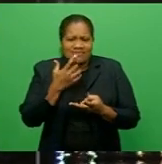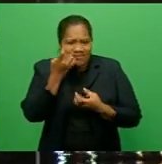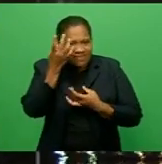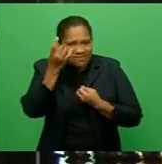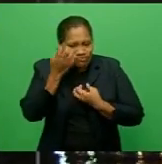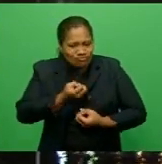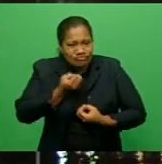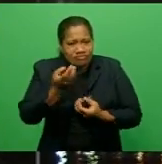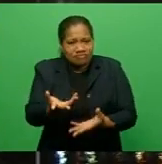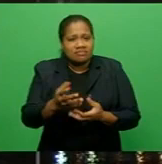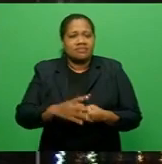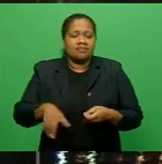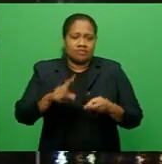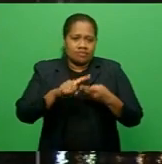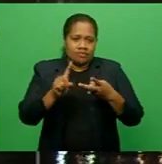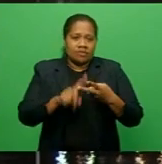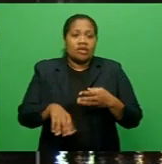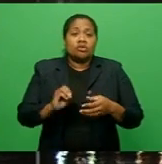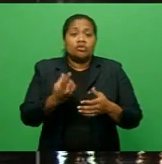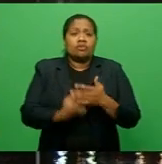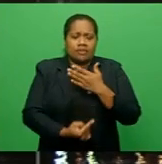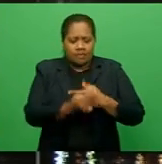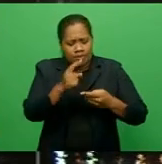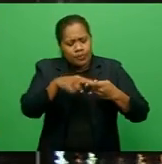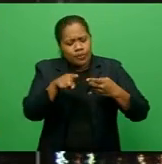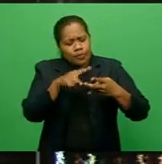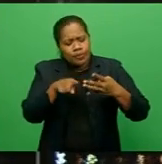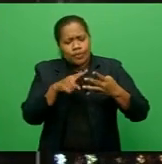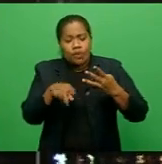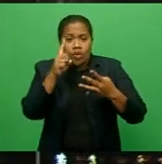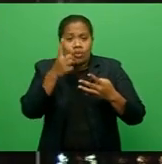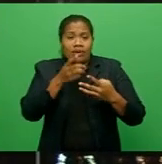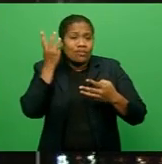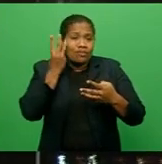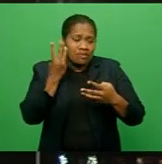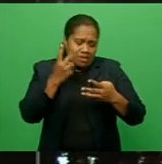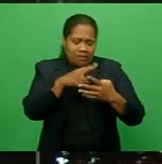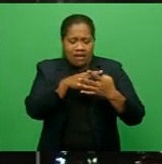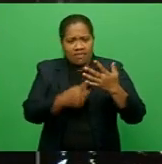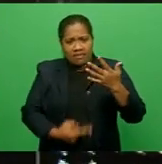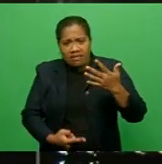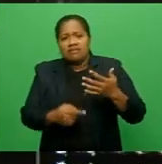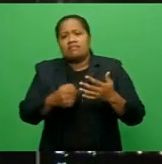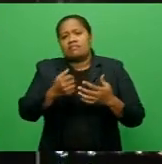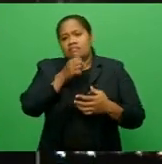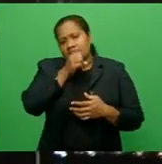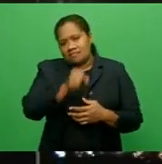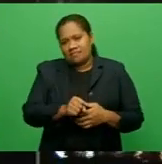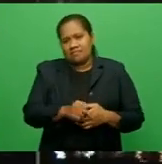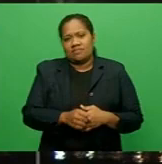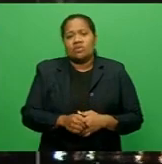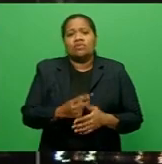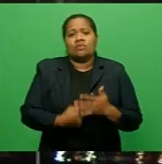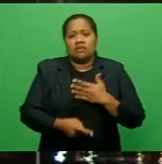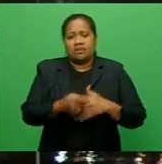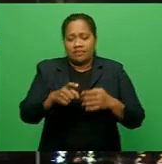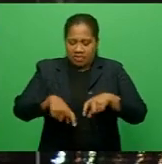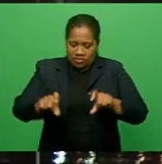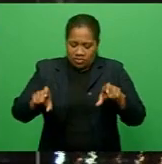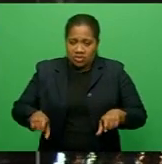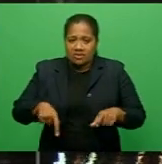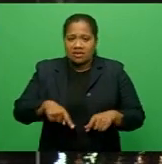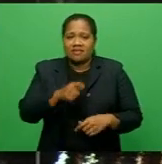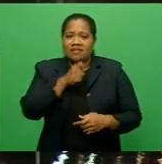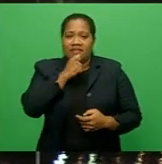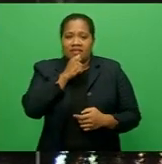Randrondro, Pedeli Vosanimbola, Nikonawaikula and Ratu Suliano Matanitombua appeared before the Chief Magistrate this afternoon. It's